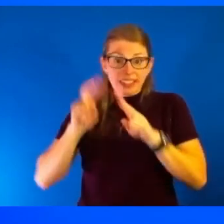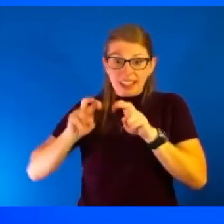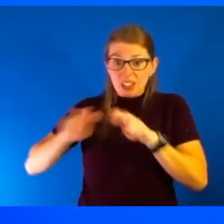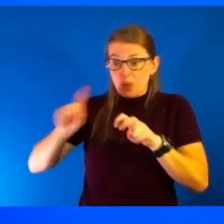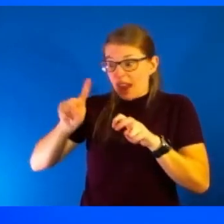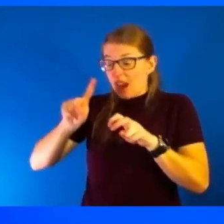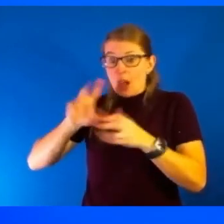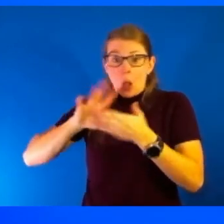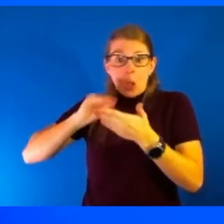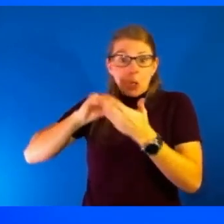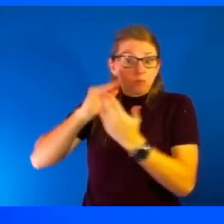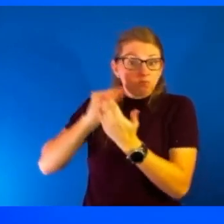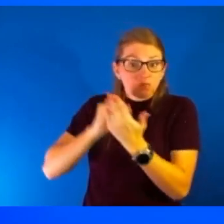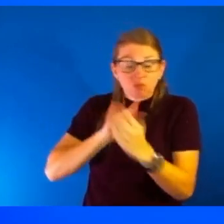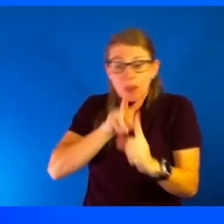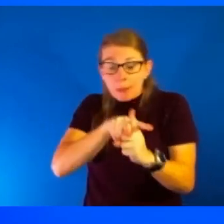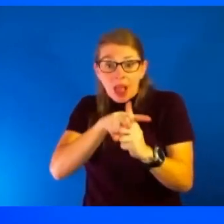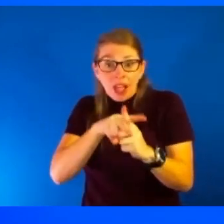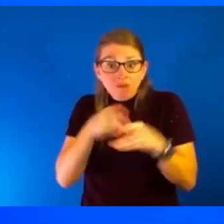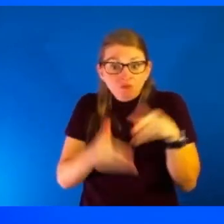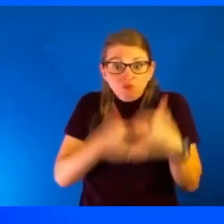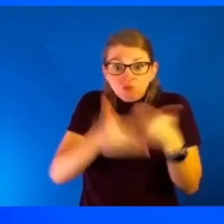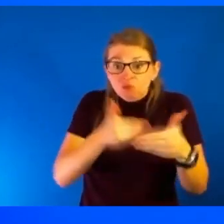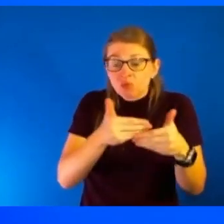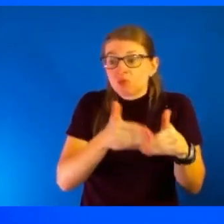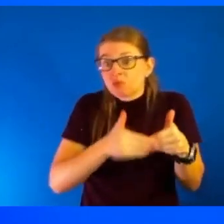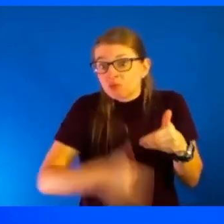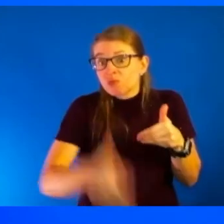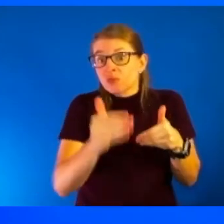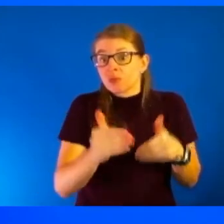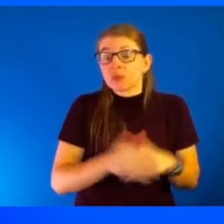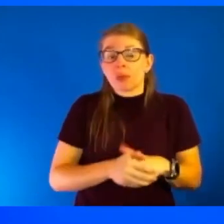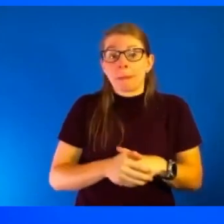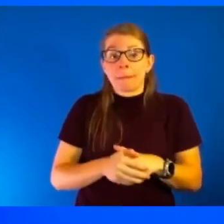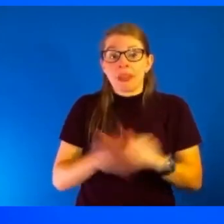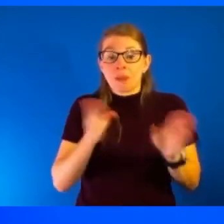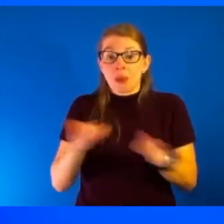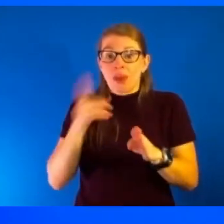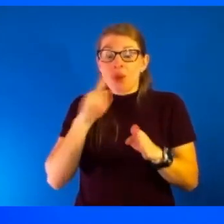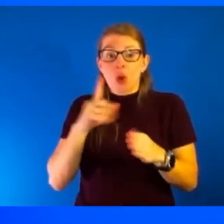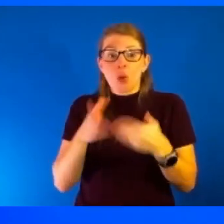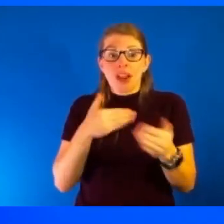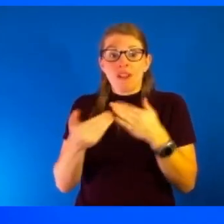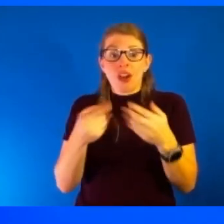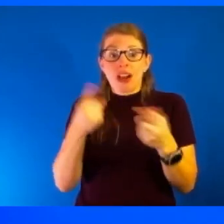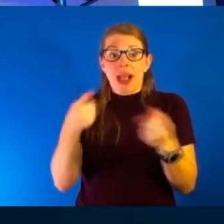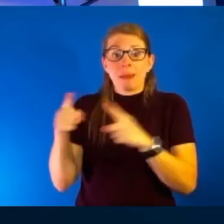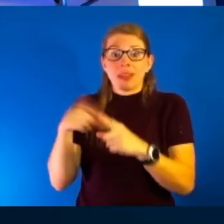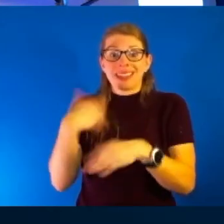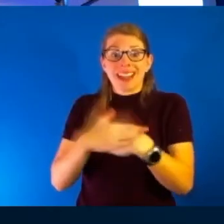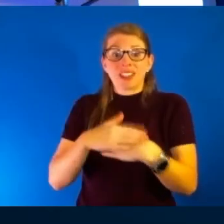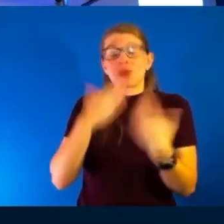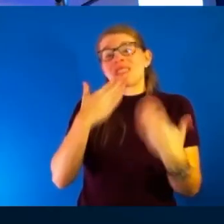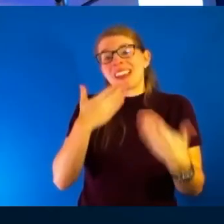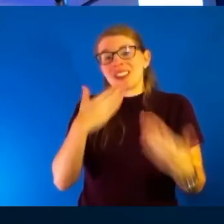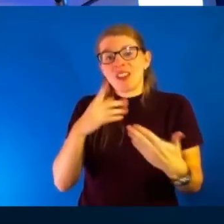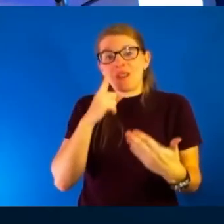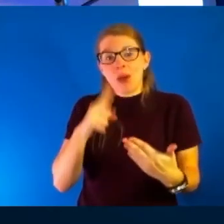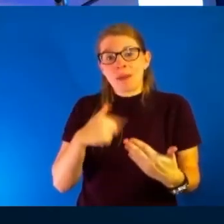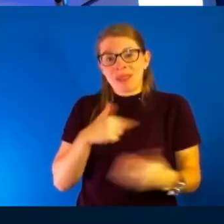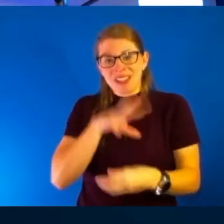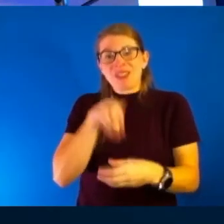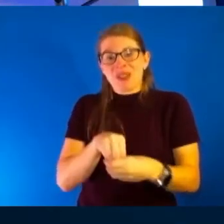learned, apply those moving forward and prepare for whatever comes next. So I really want to thank you all for having me. Thank you.